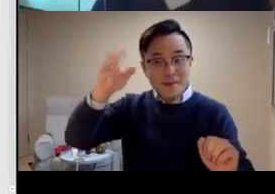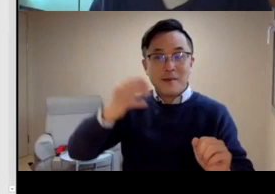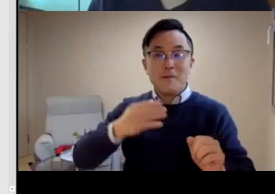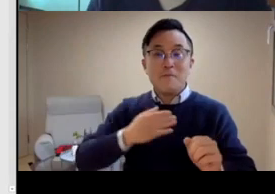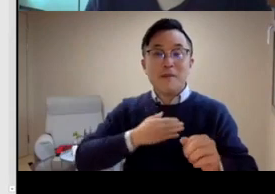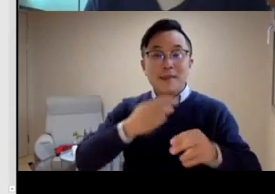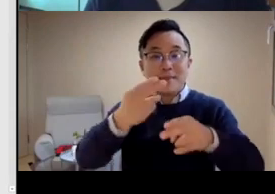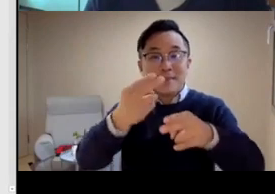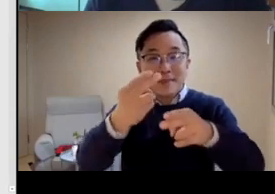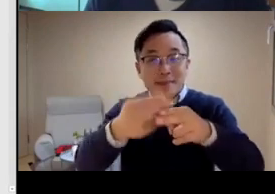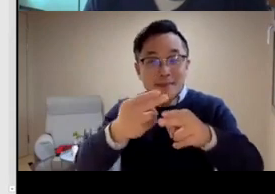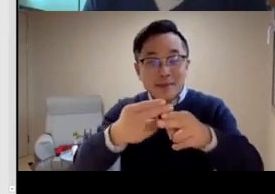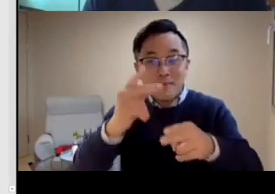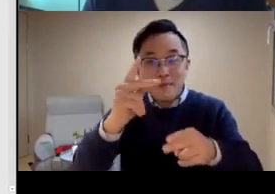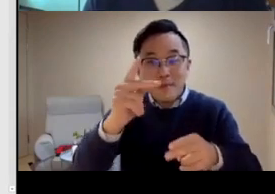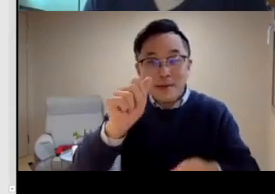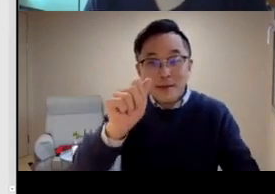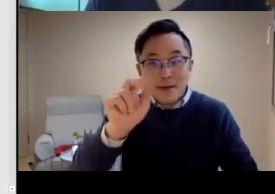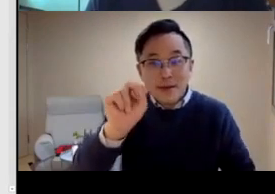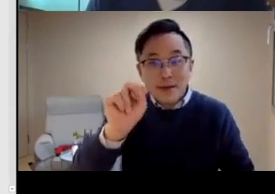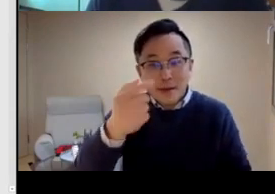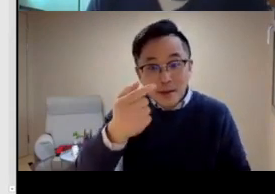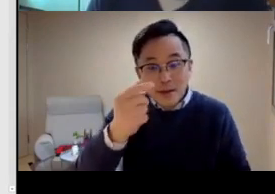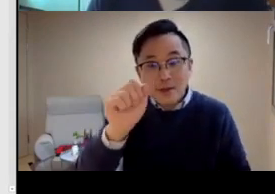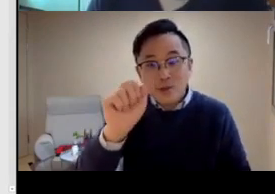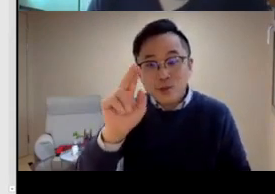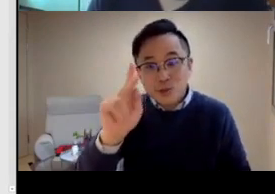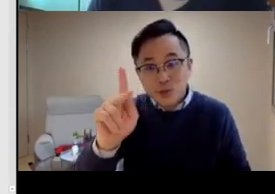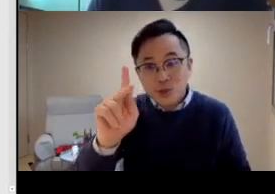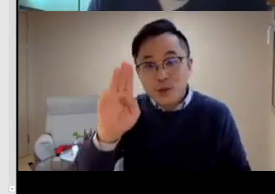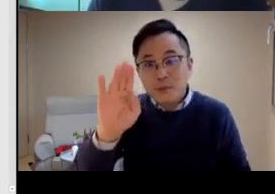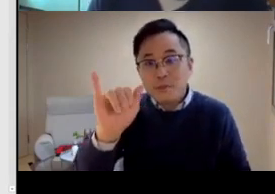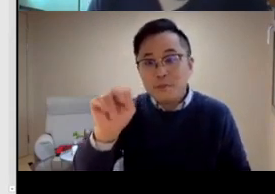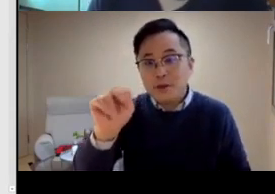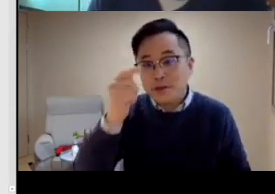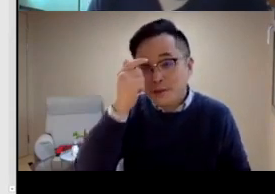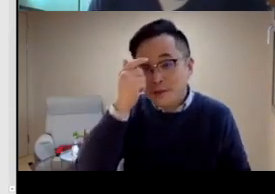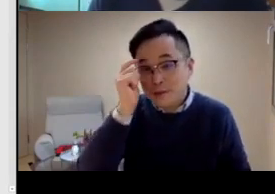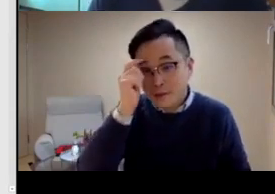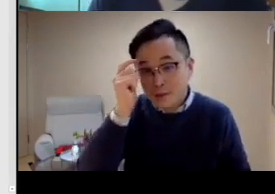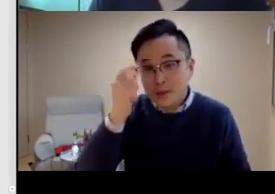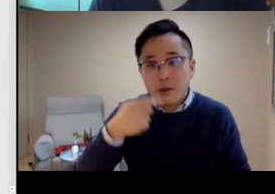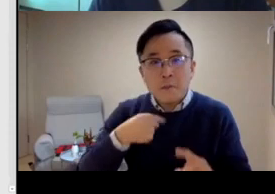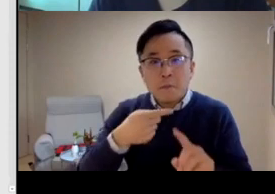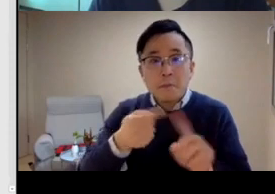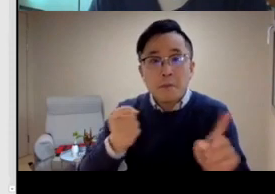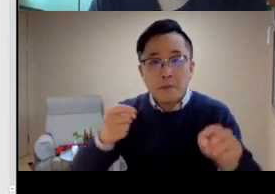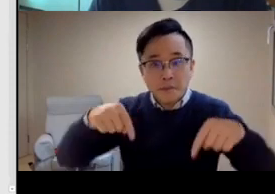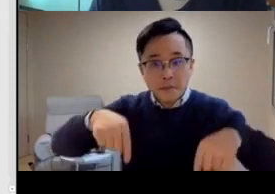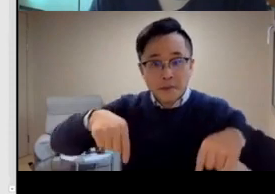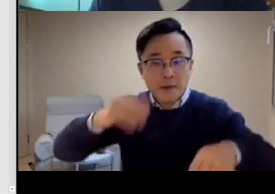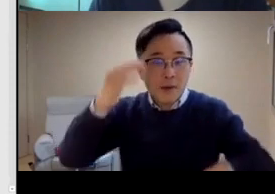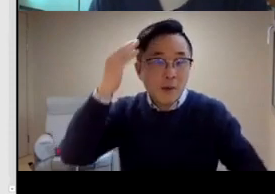Hello everybody. My name is Kang Sok Byung